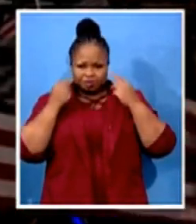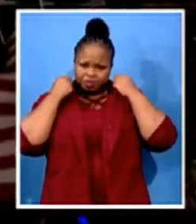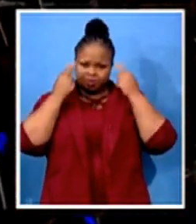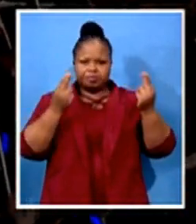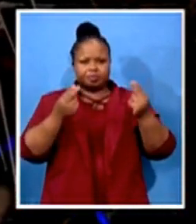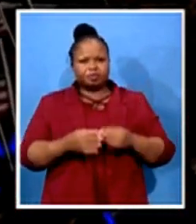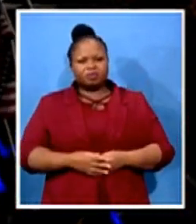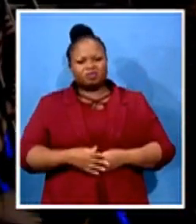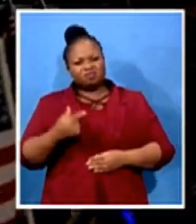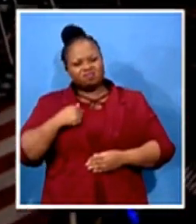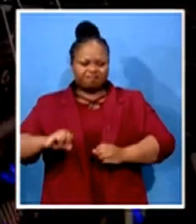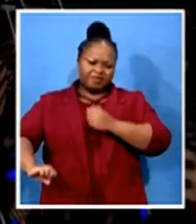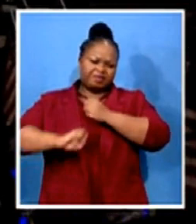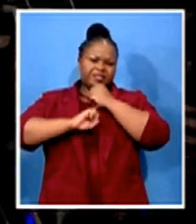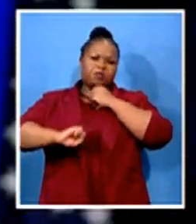I'll have yours.